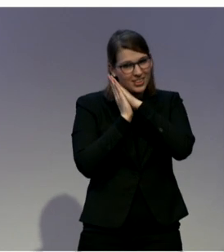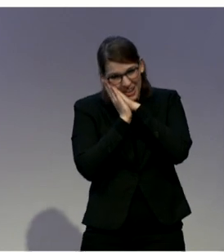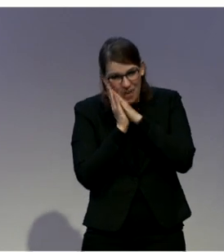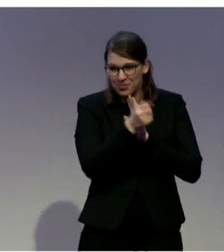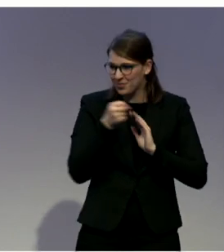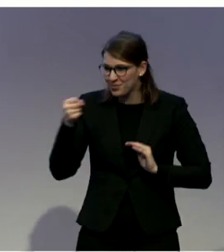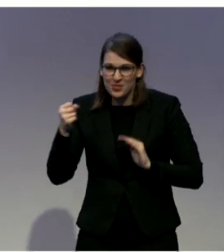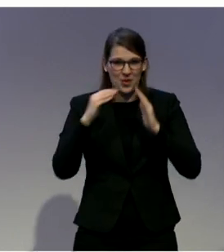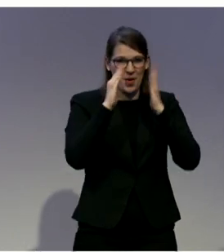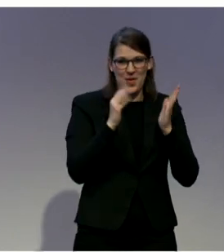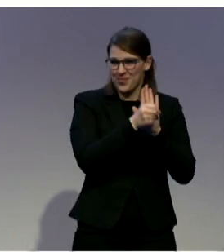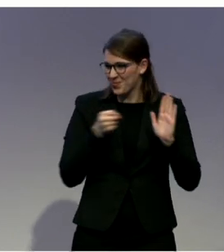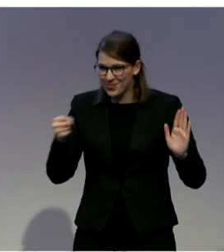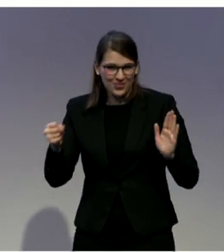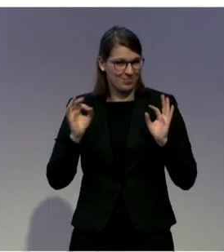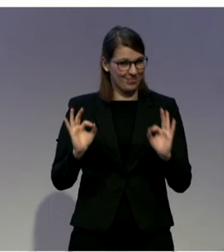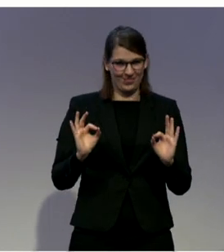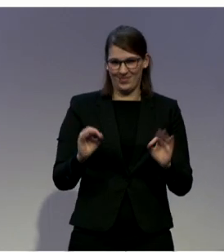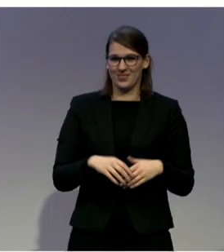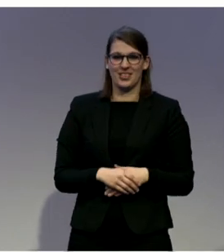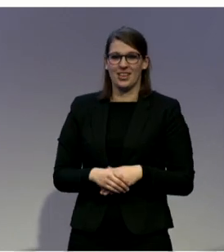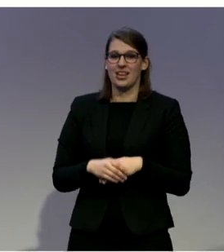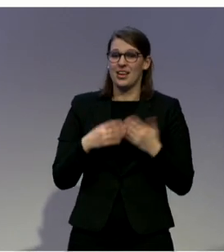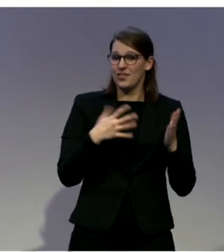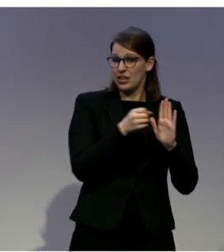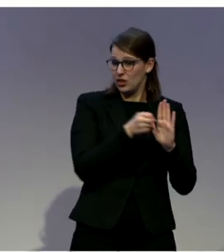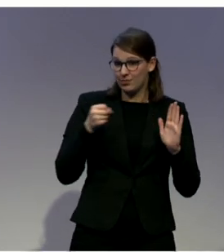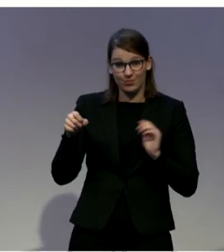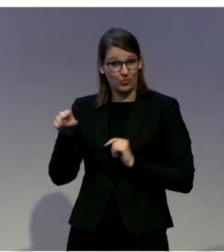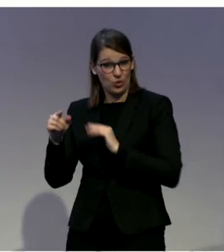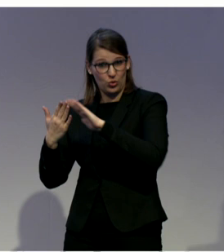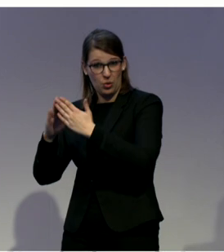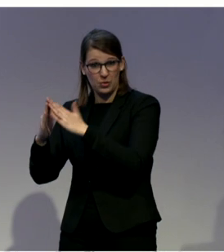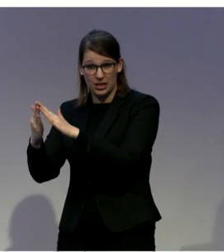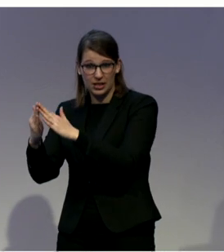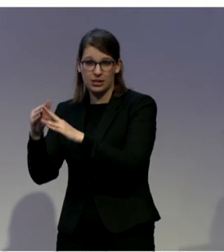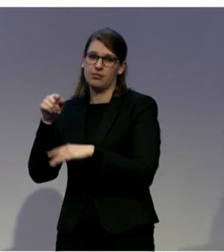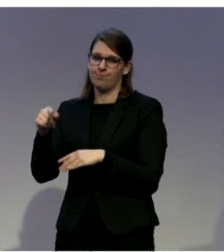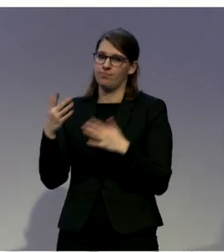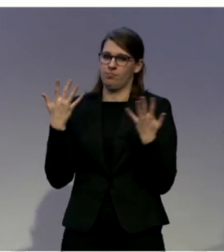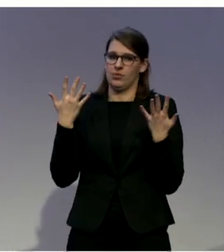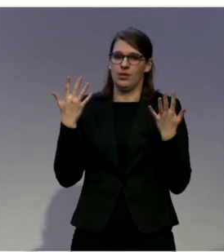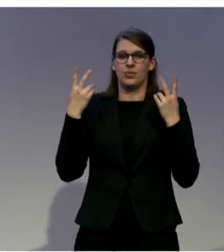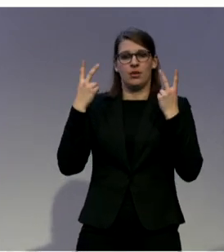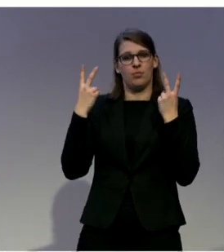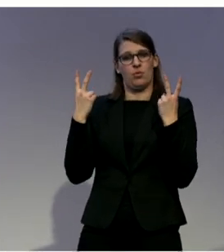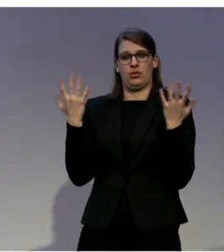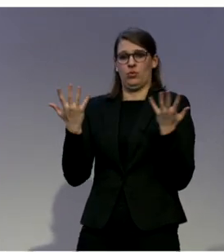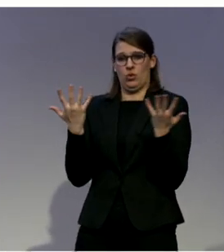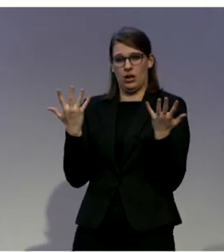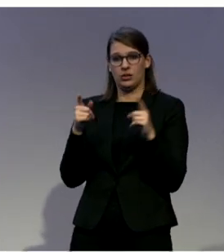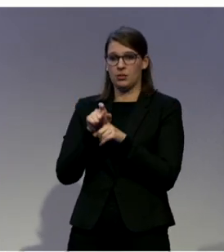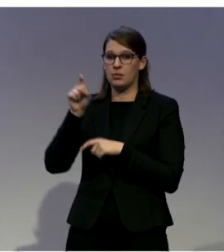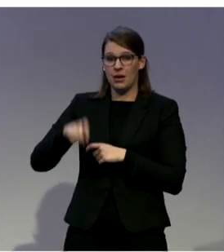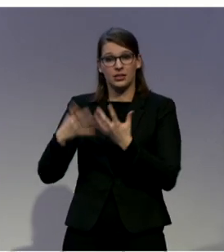a necessary precondition to start the life in the community and to be involved. So,